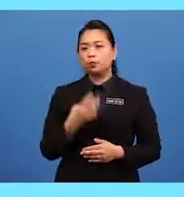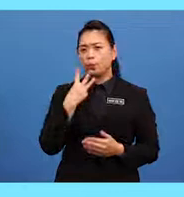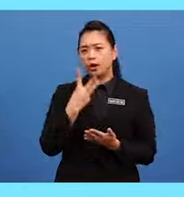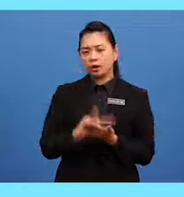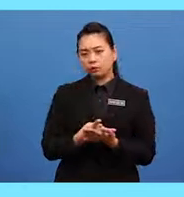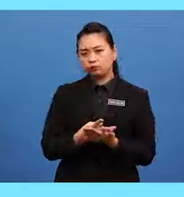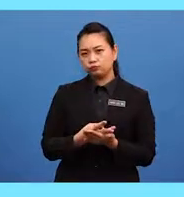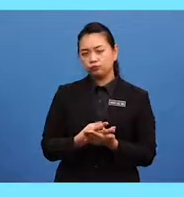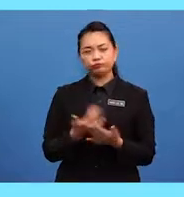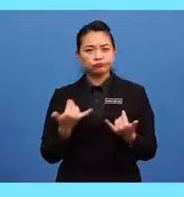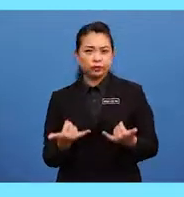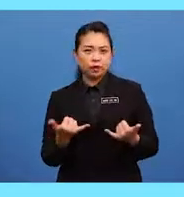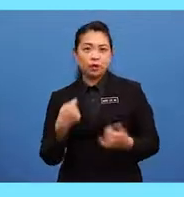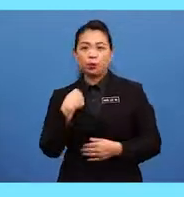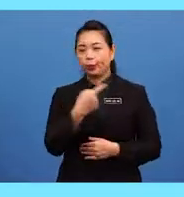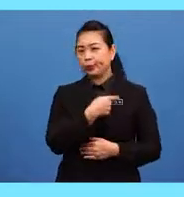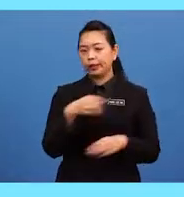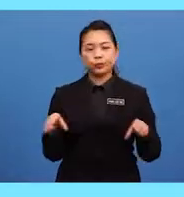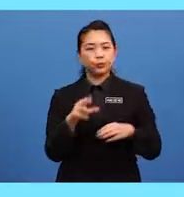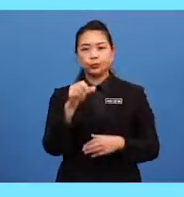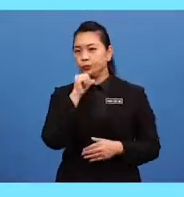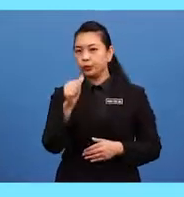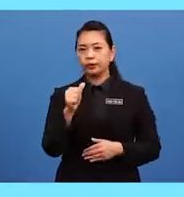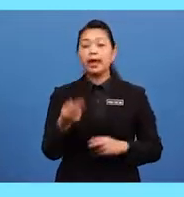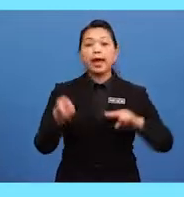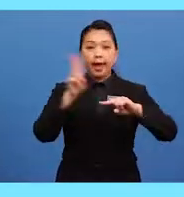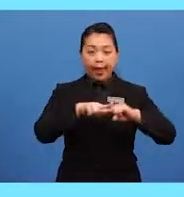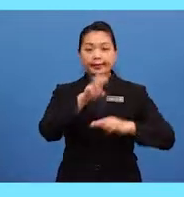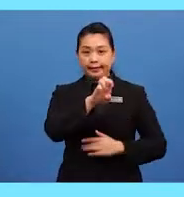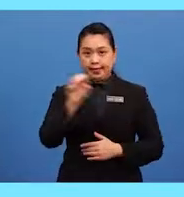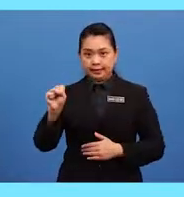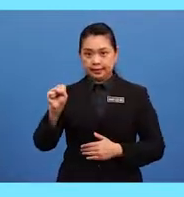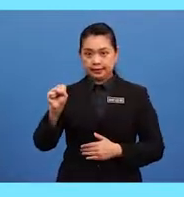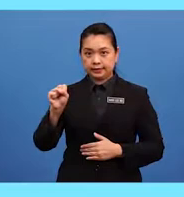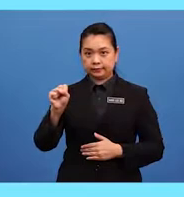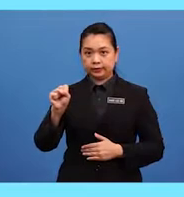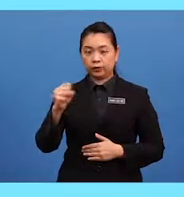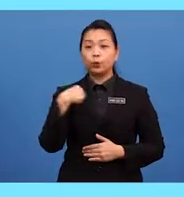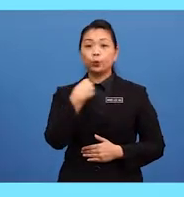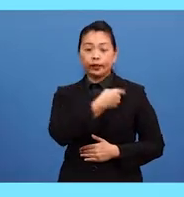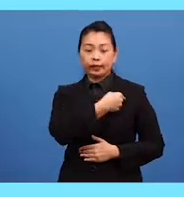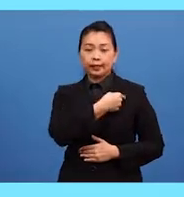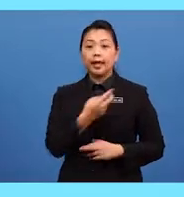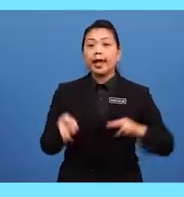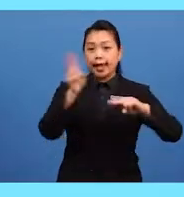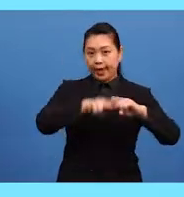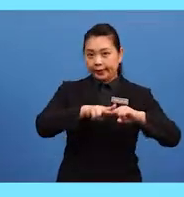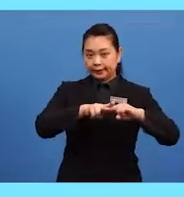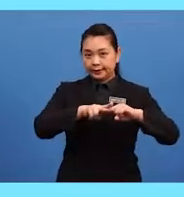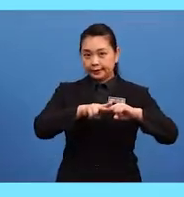case, we do not have to add ES. Instead, we simply need to add the letter